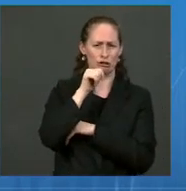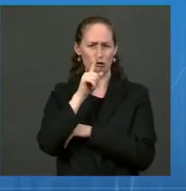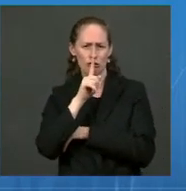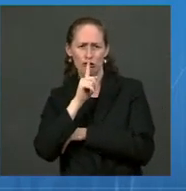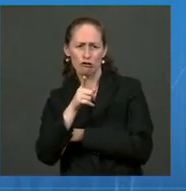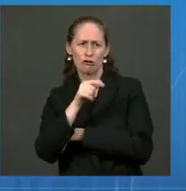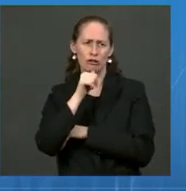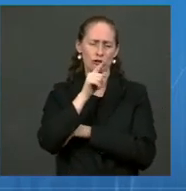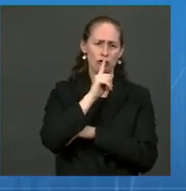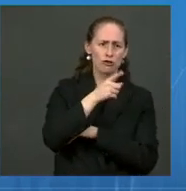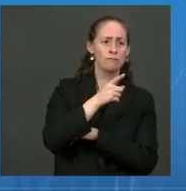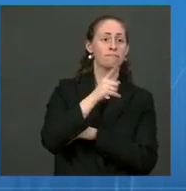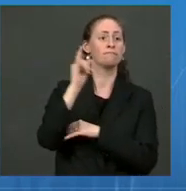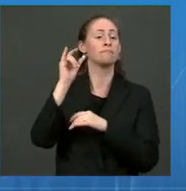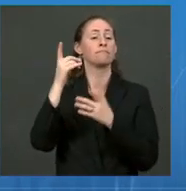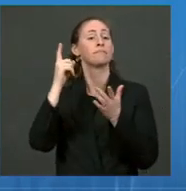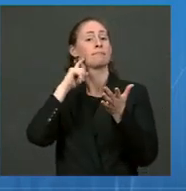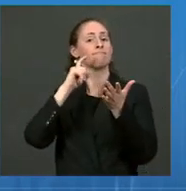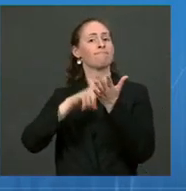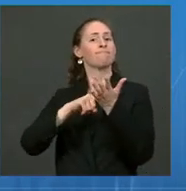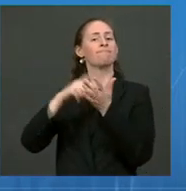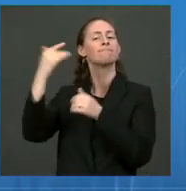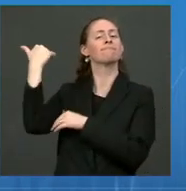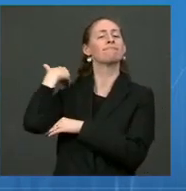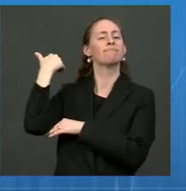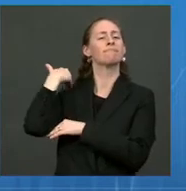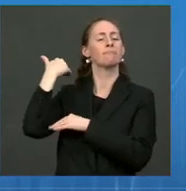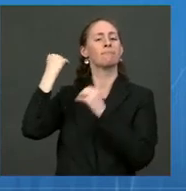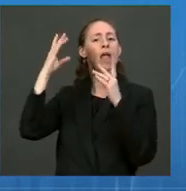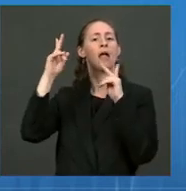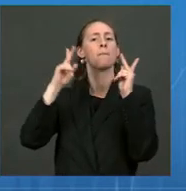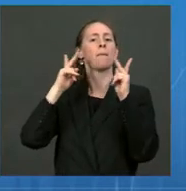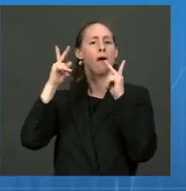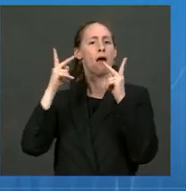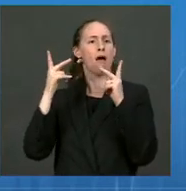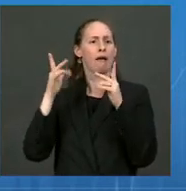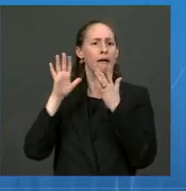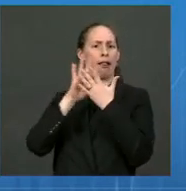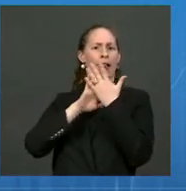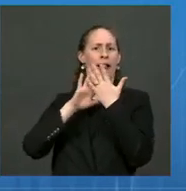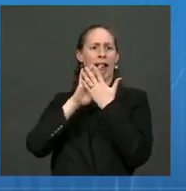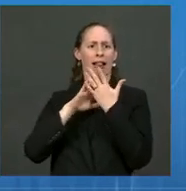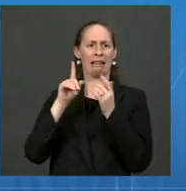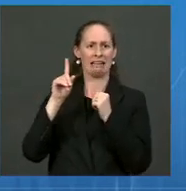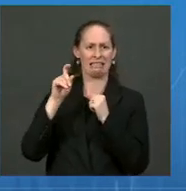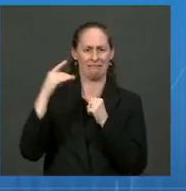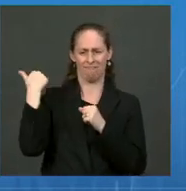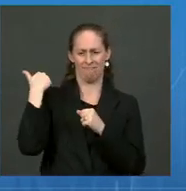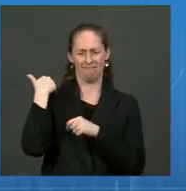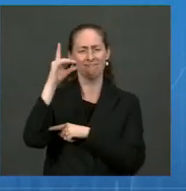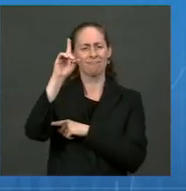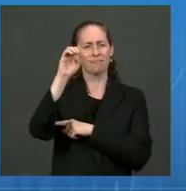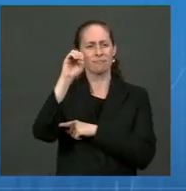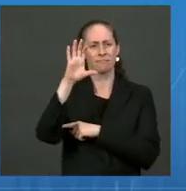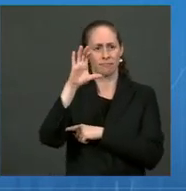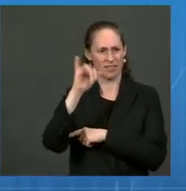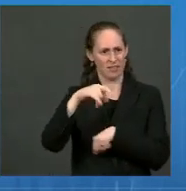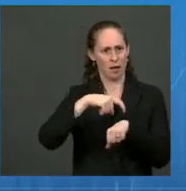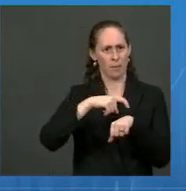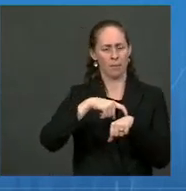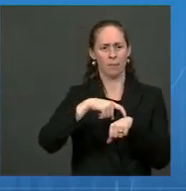confidence grows over time. At the start of the vaccination program last December, only 34